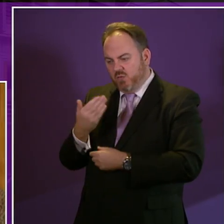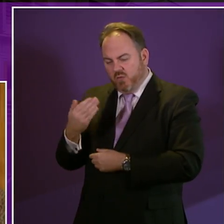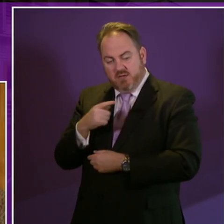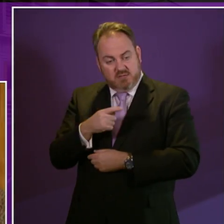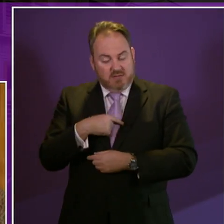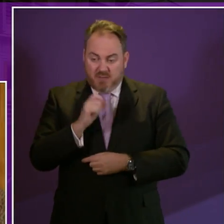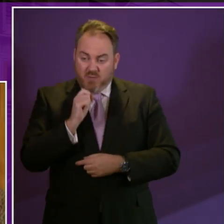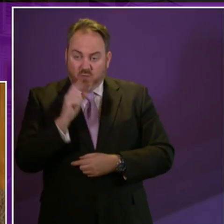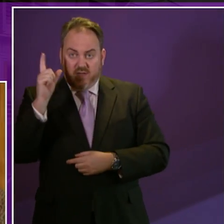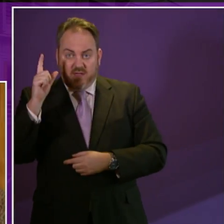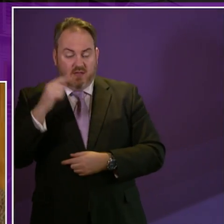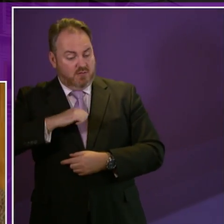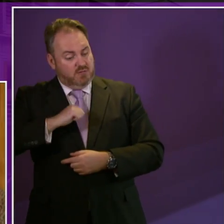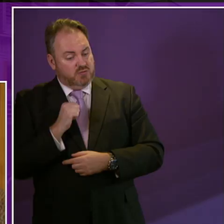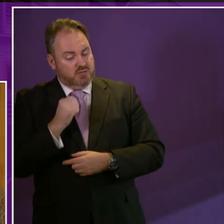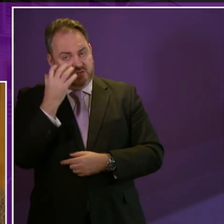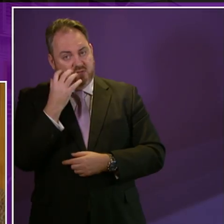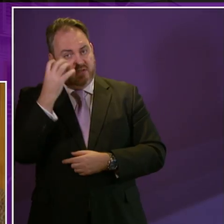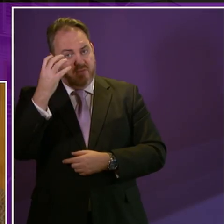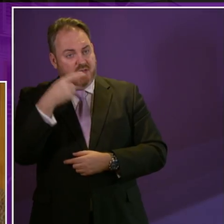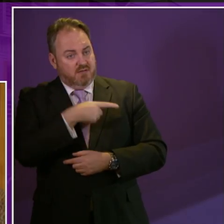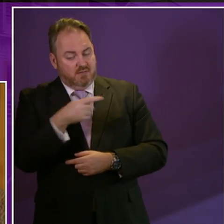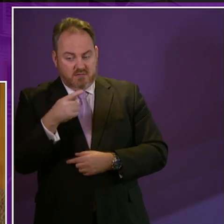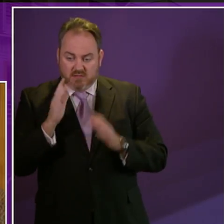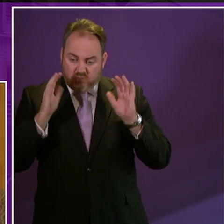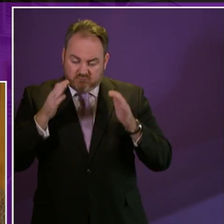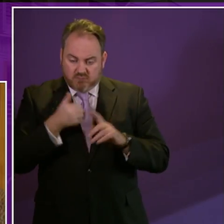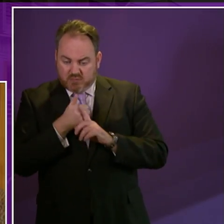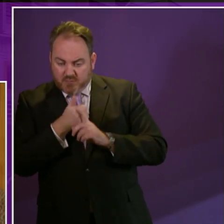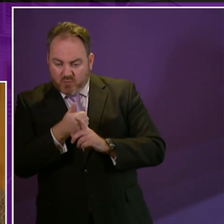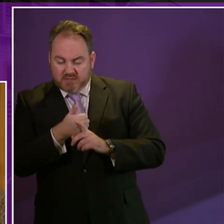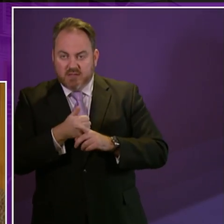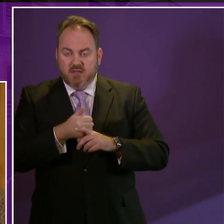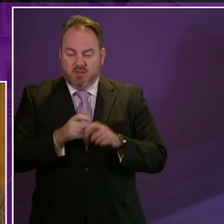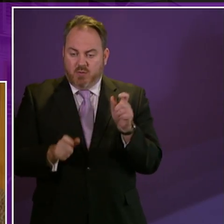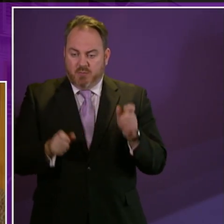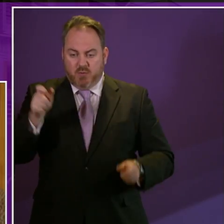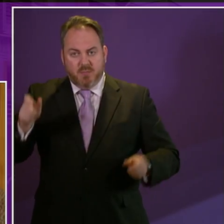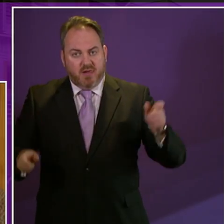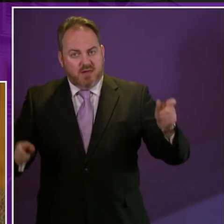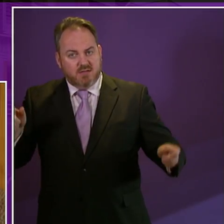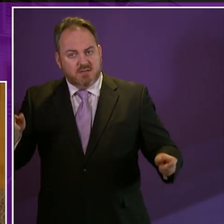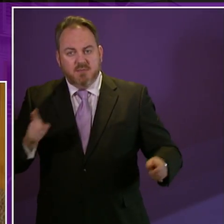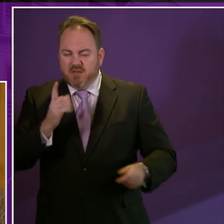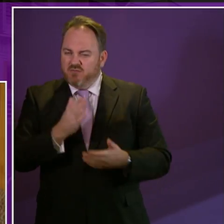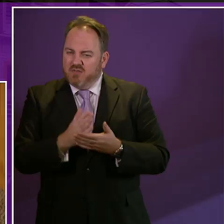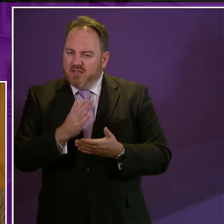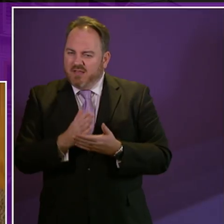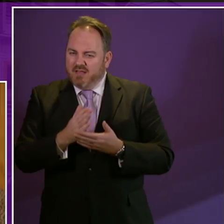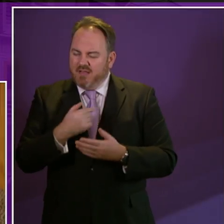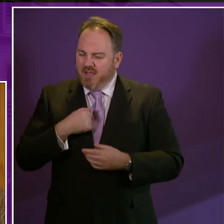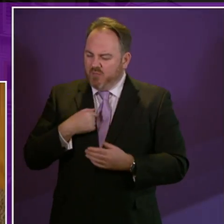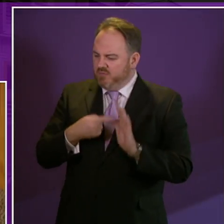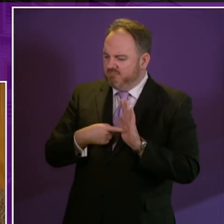I recognise the Scottish Government has those pupils interests at heart but I would urge it to look specifically at the